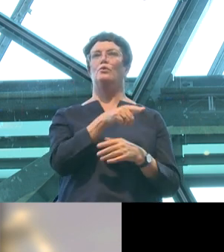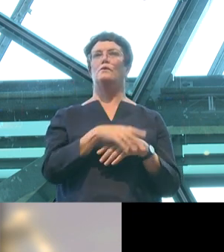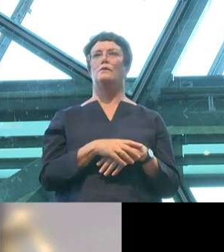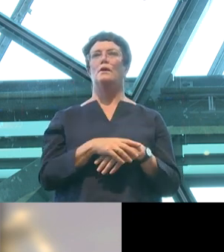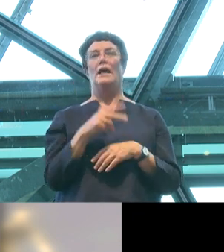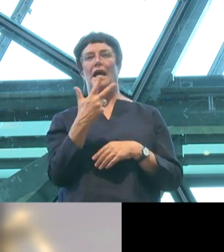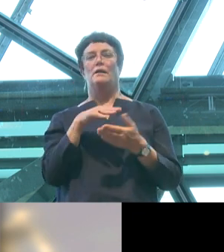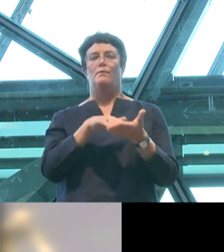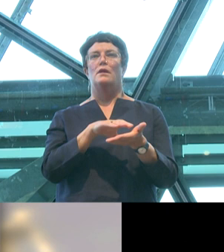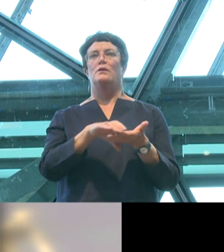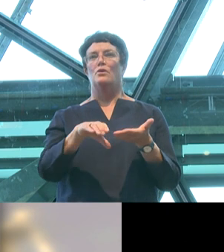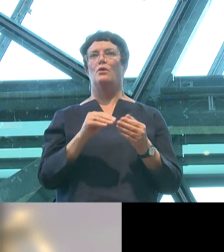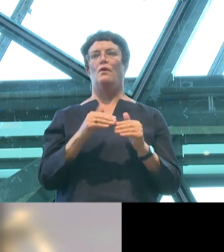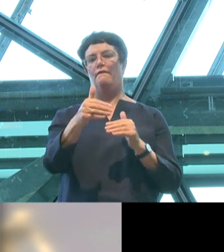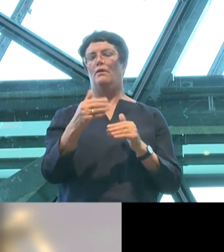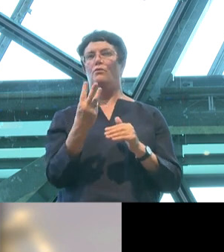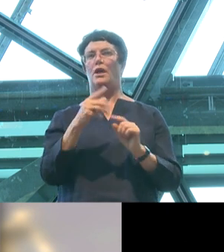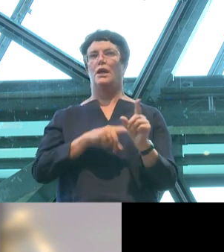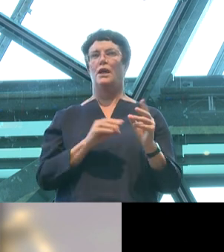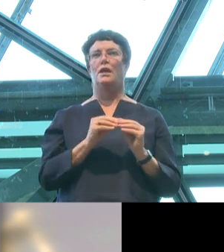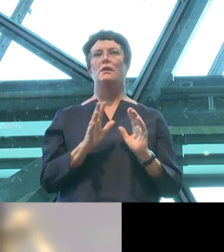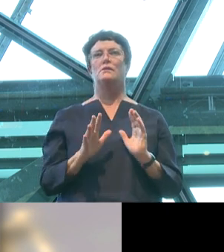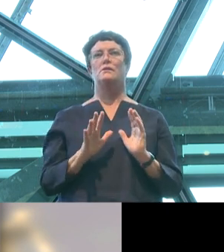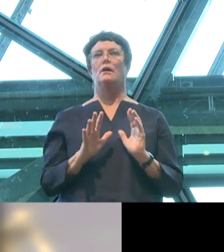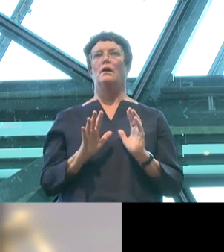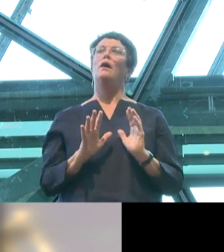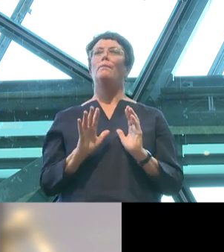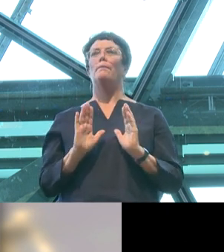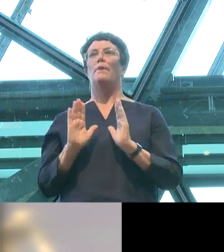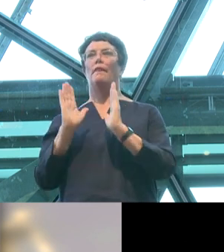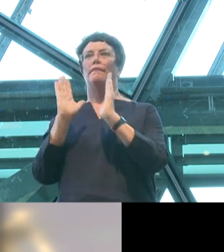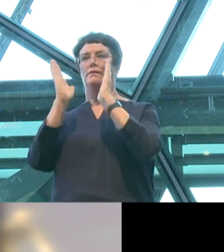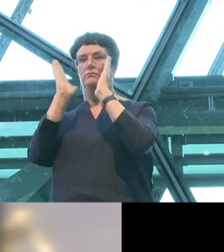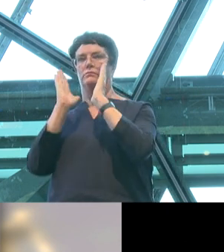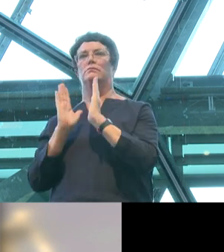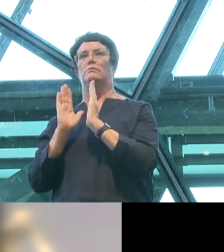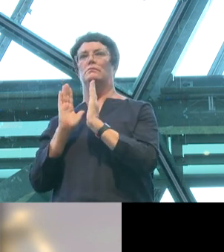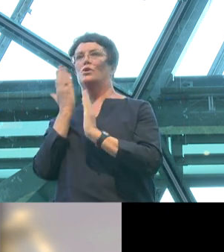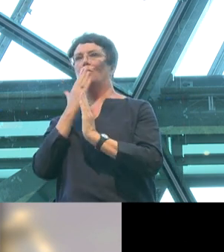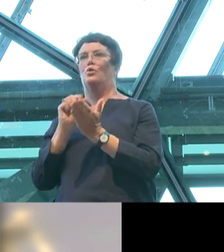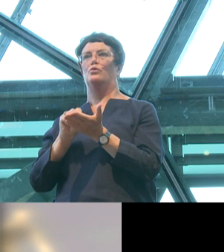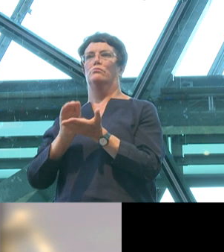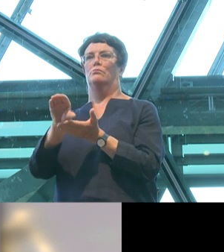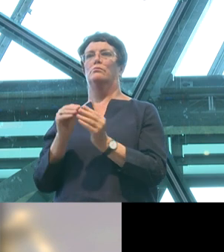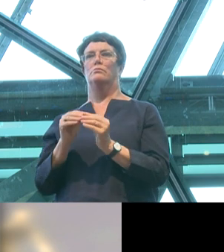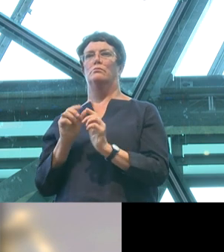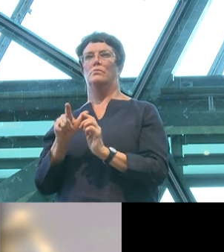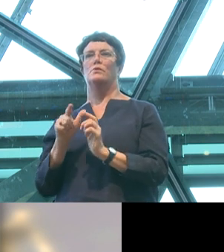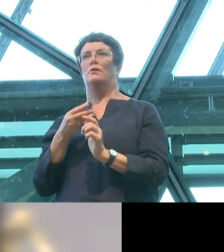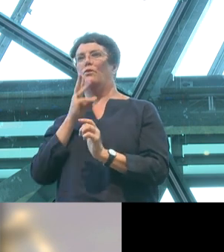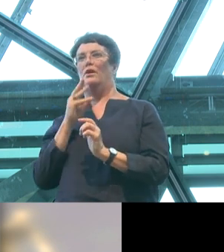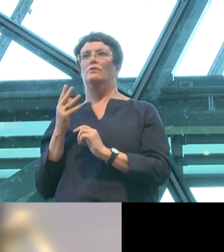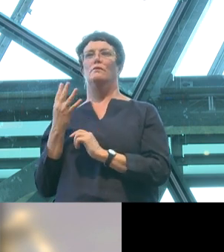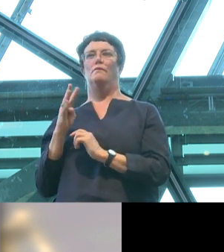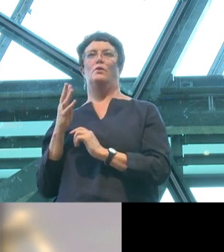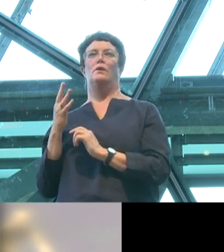$8 million over three years. By contrast, the National School Chaplaincy Program cost $243.8 million over